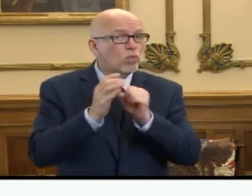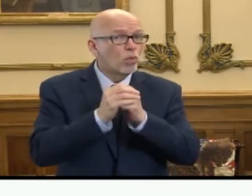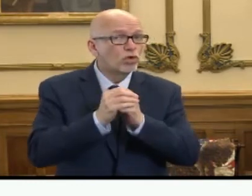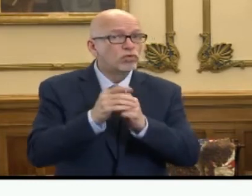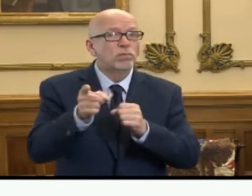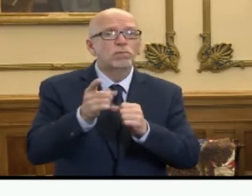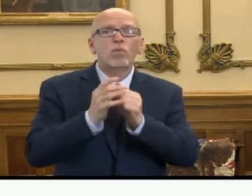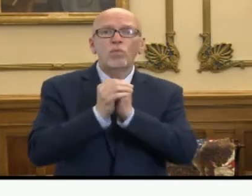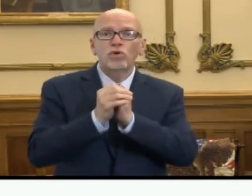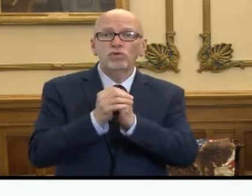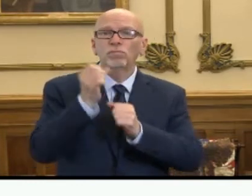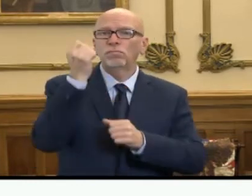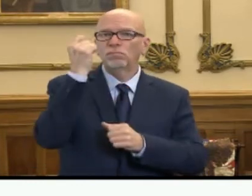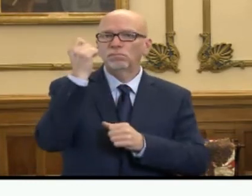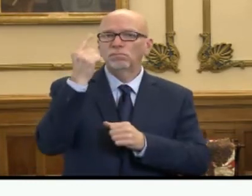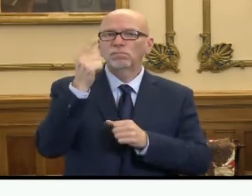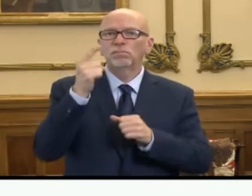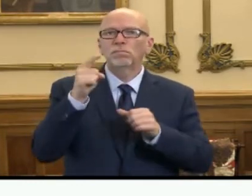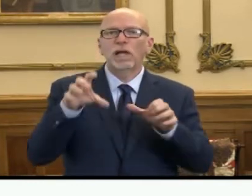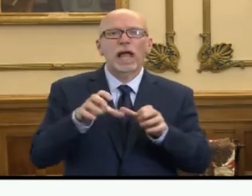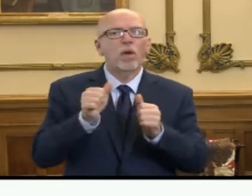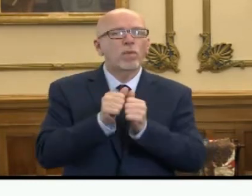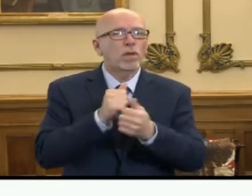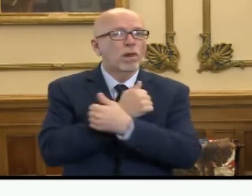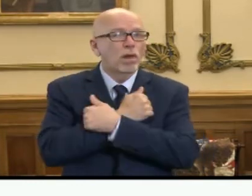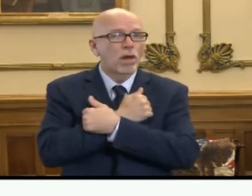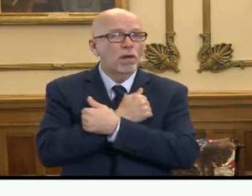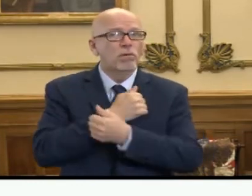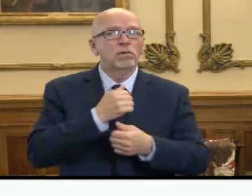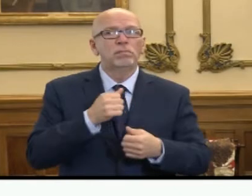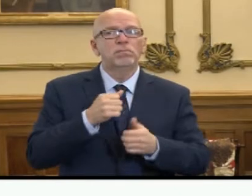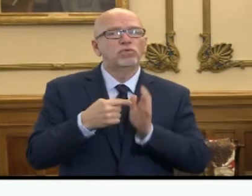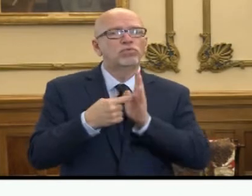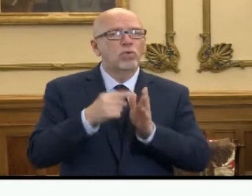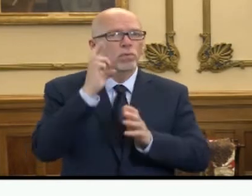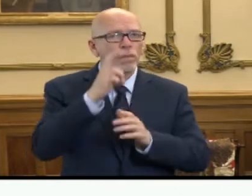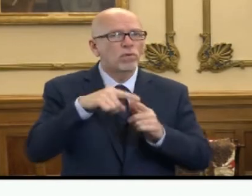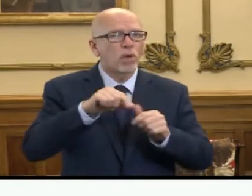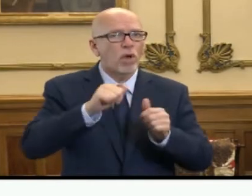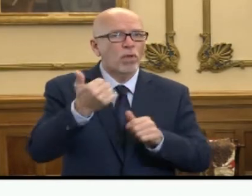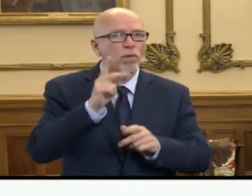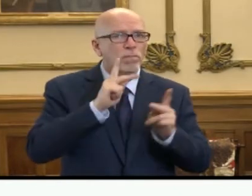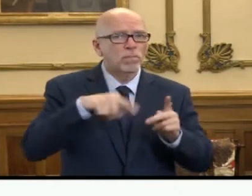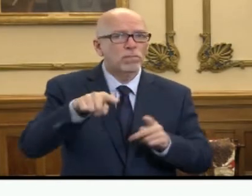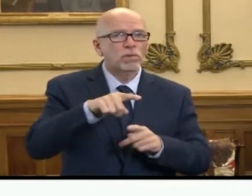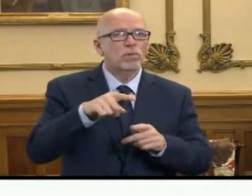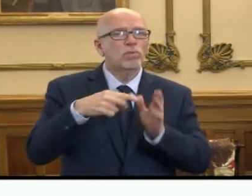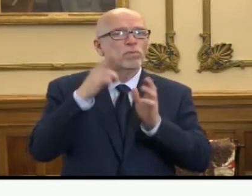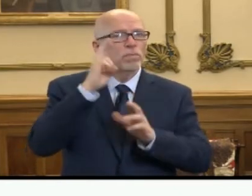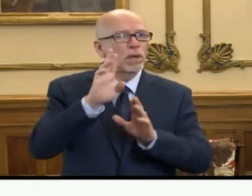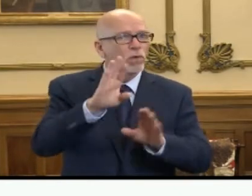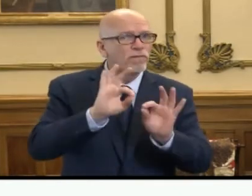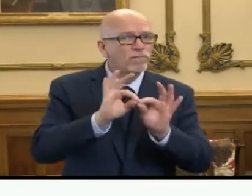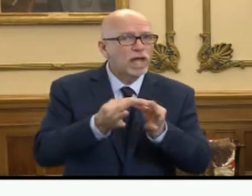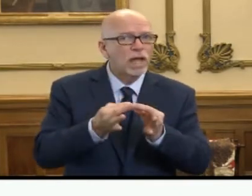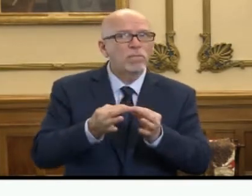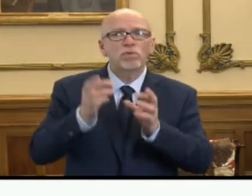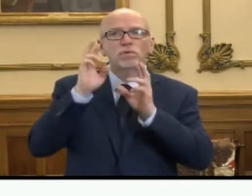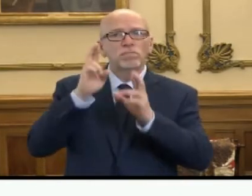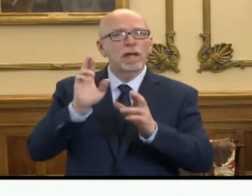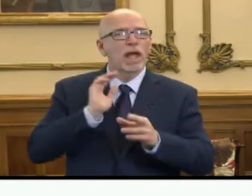do so in an act of love with respect to others, for your family and for our extended